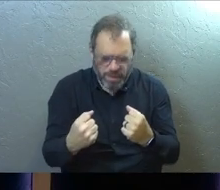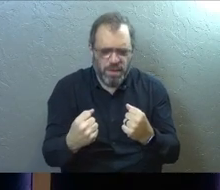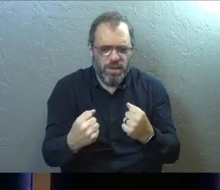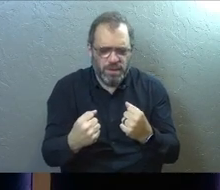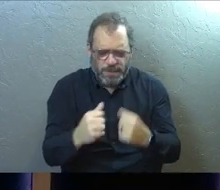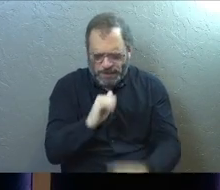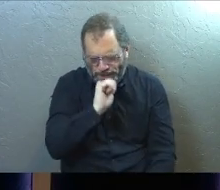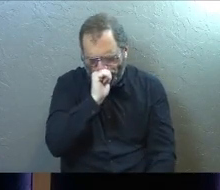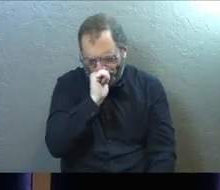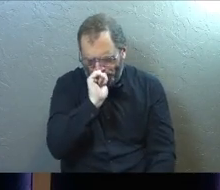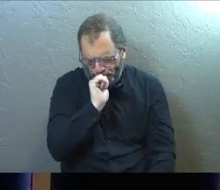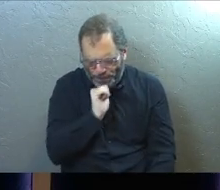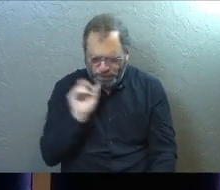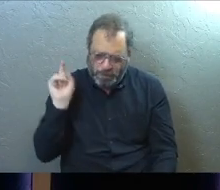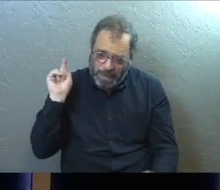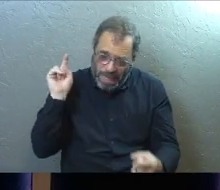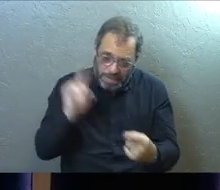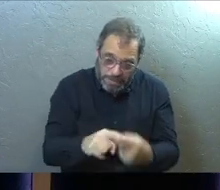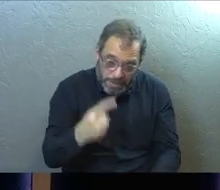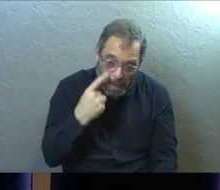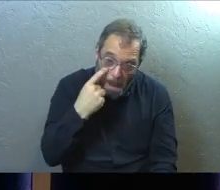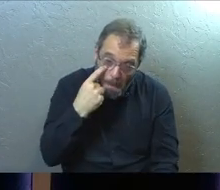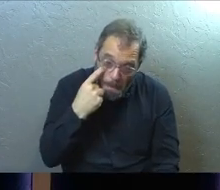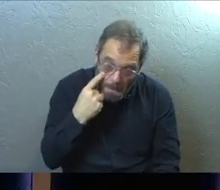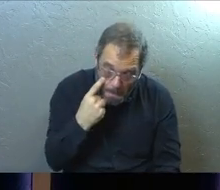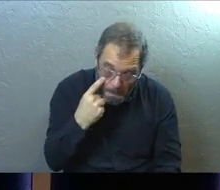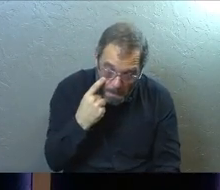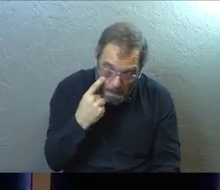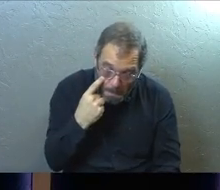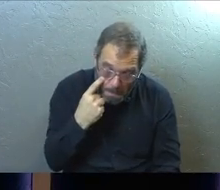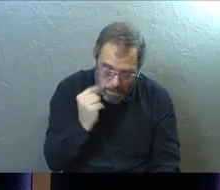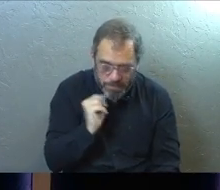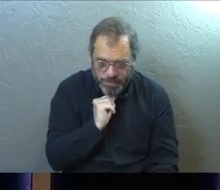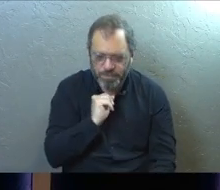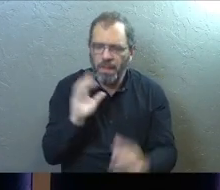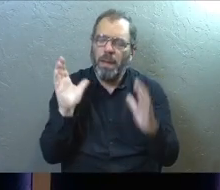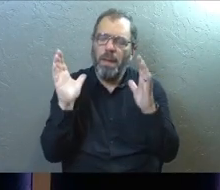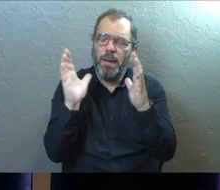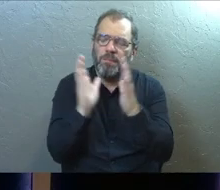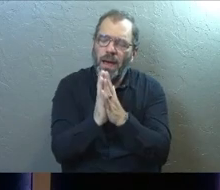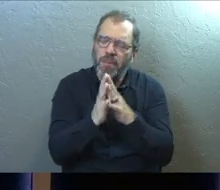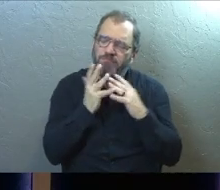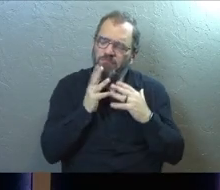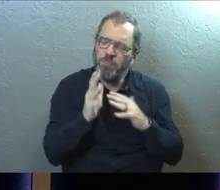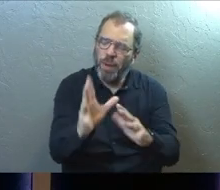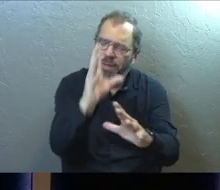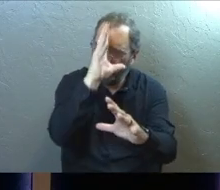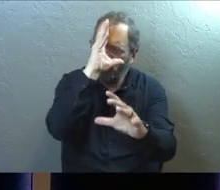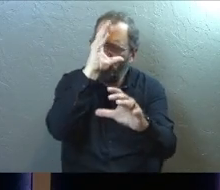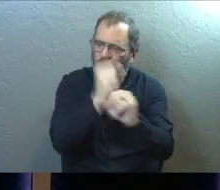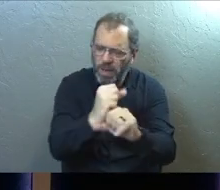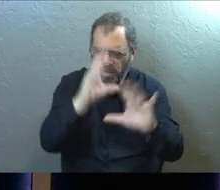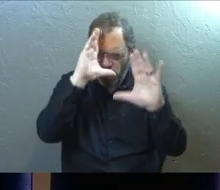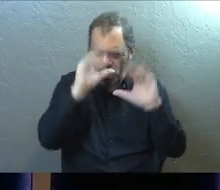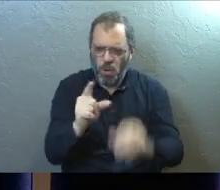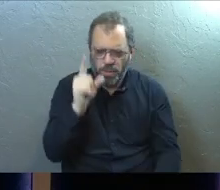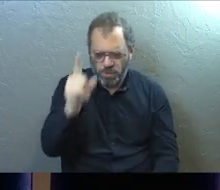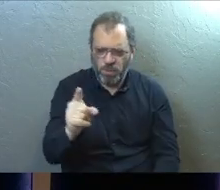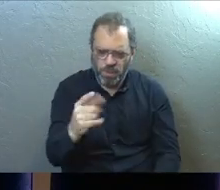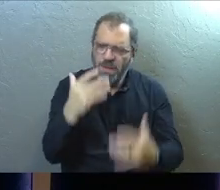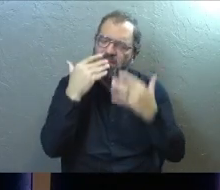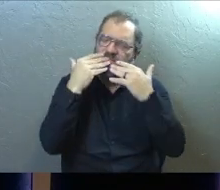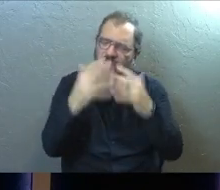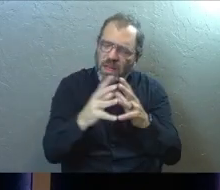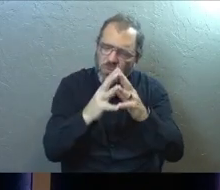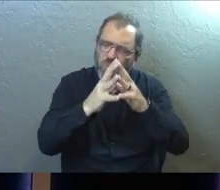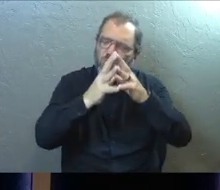courage to endure it until we can see it. Father, we just praise you and we trust you and we hope in you, Lord. And